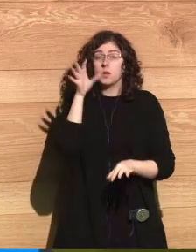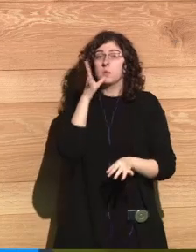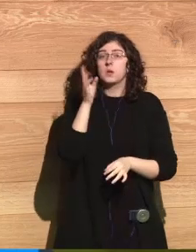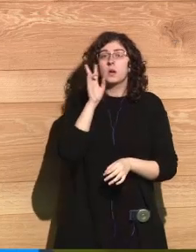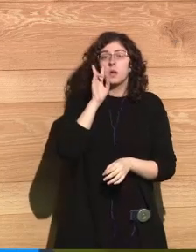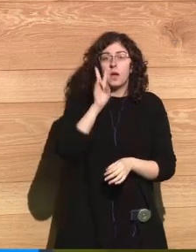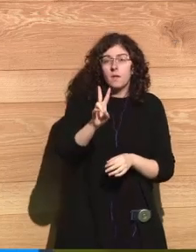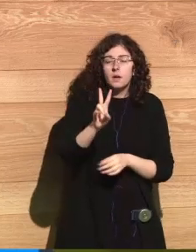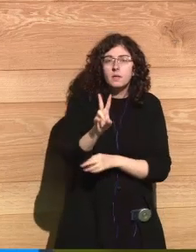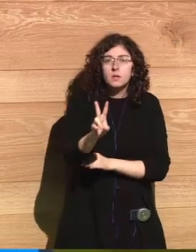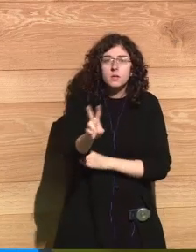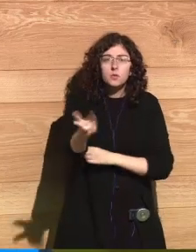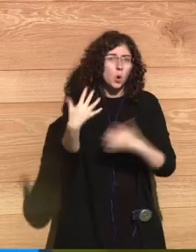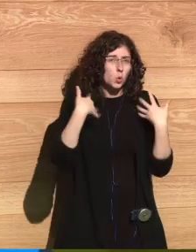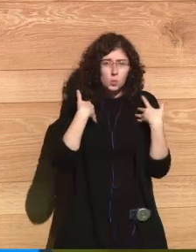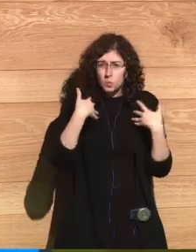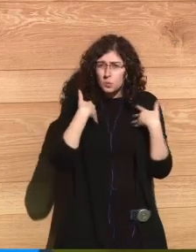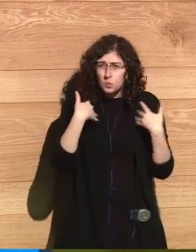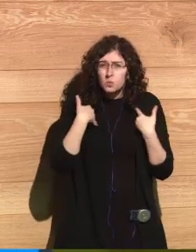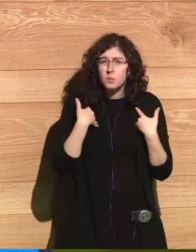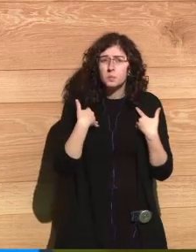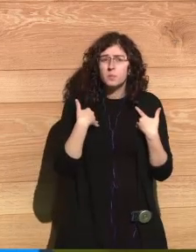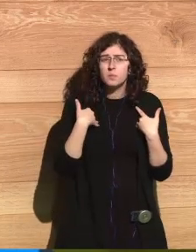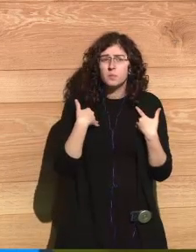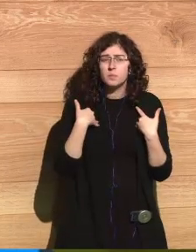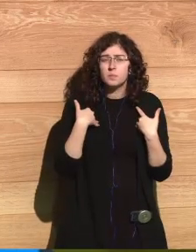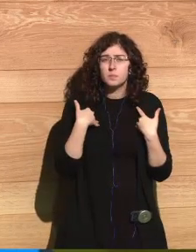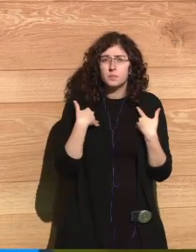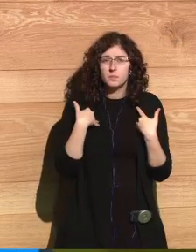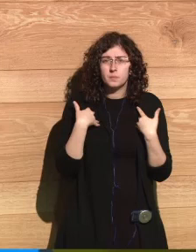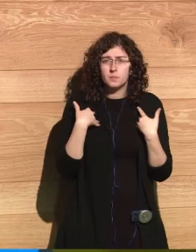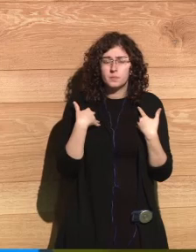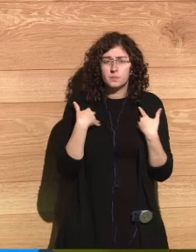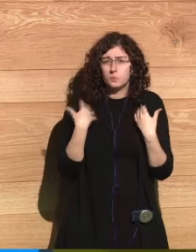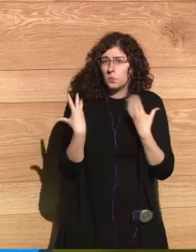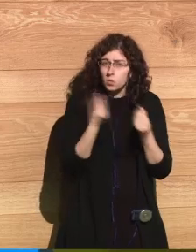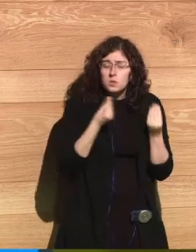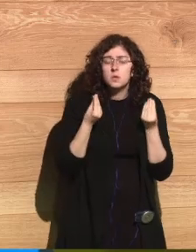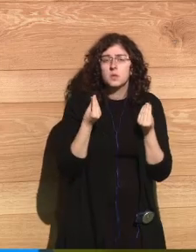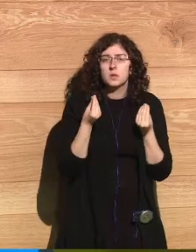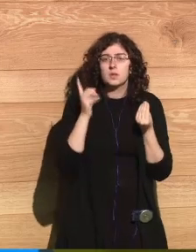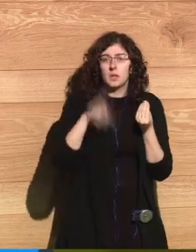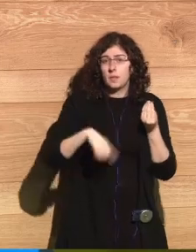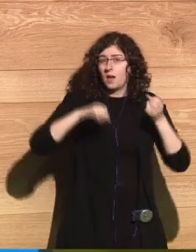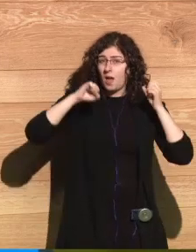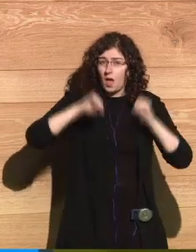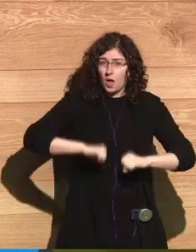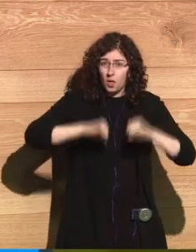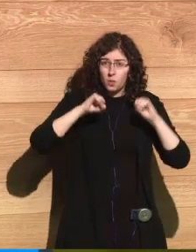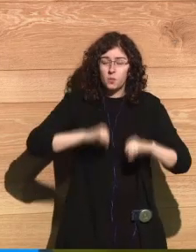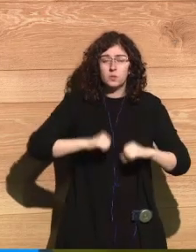human suffering and so many selfless adults trying to